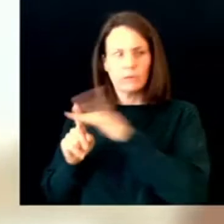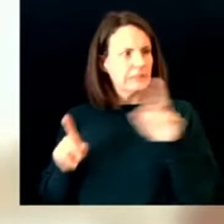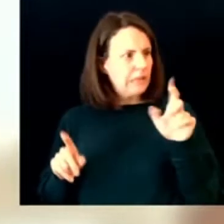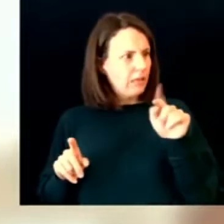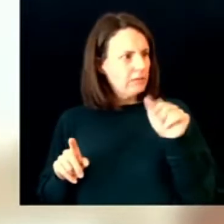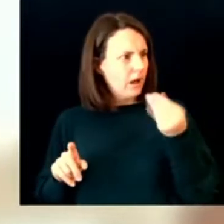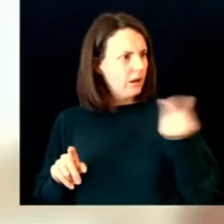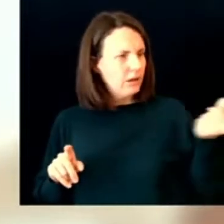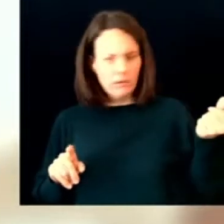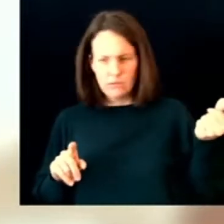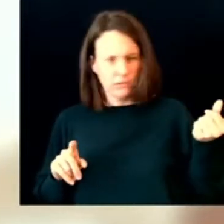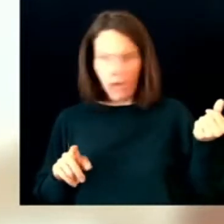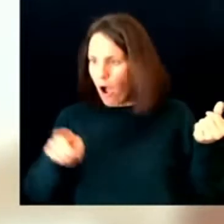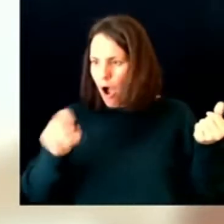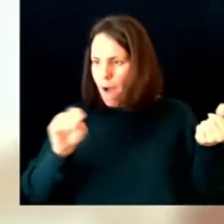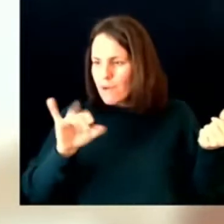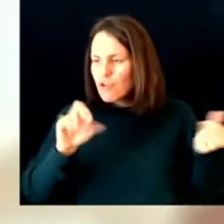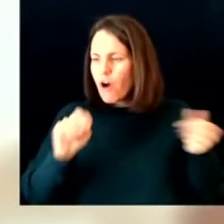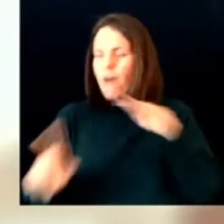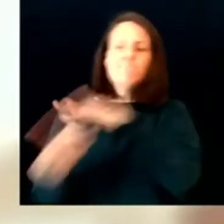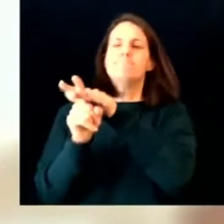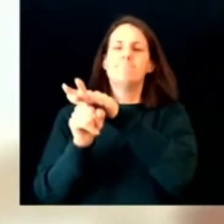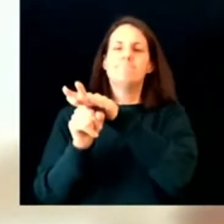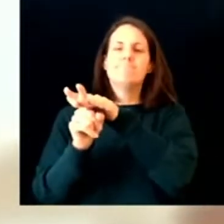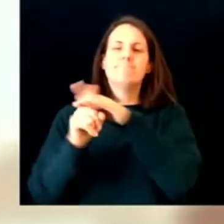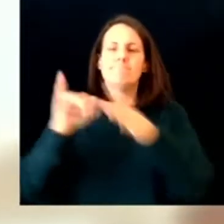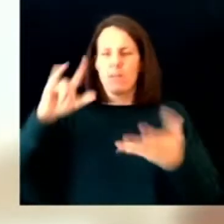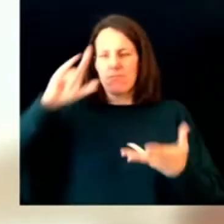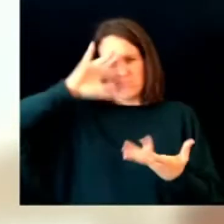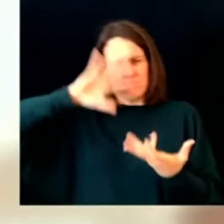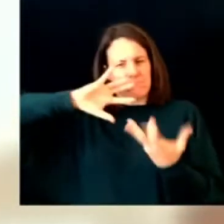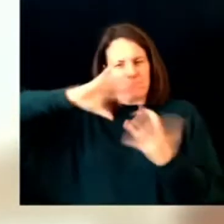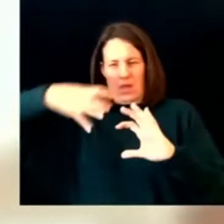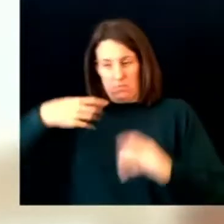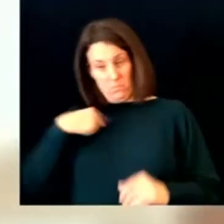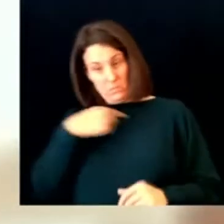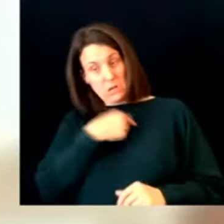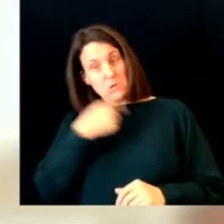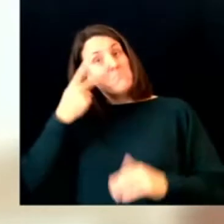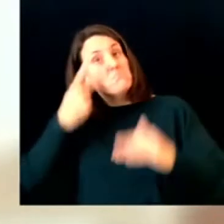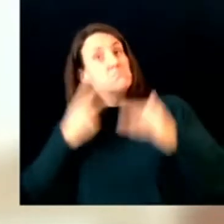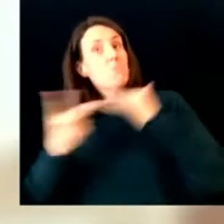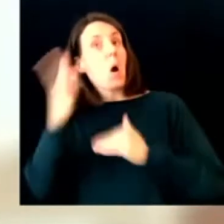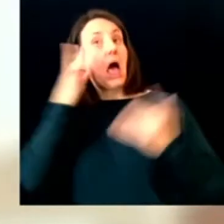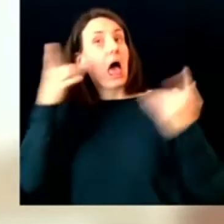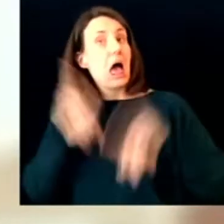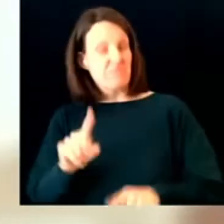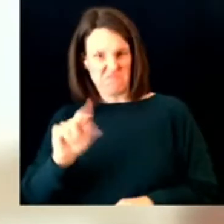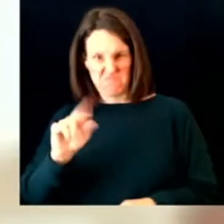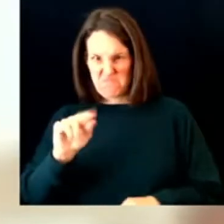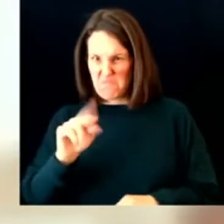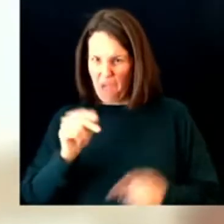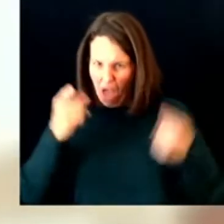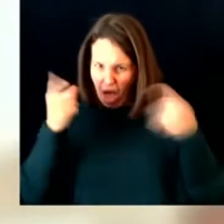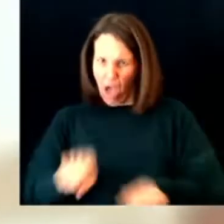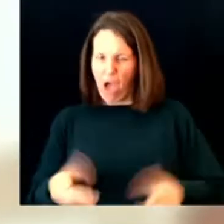So if things continue on their current trajectory and we see Omicron